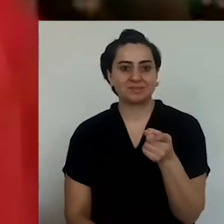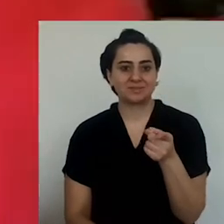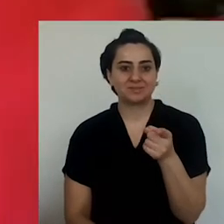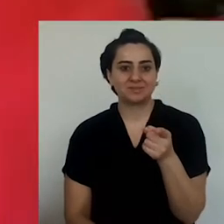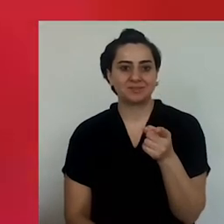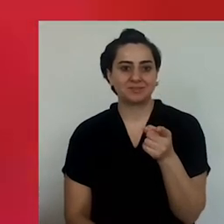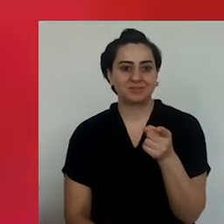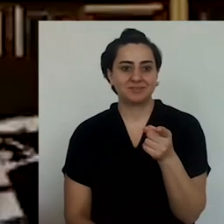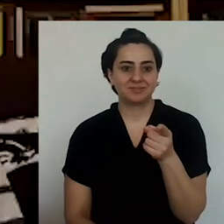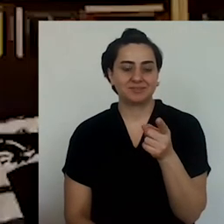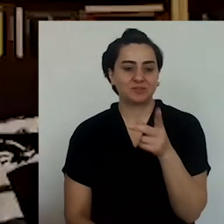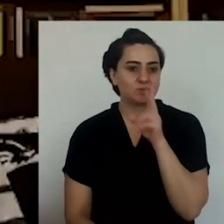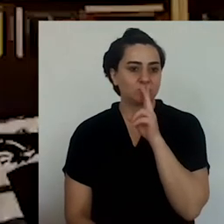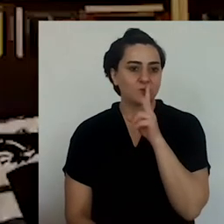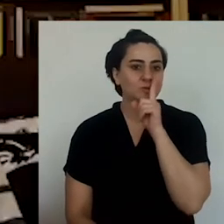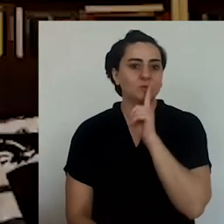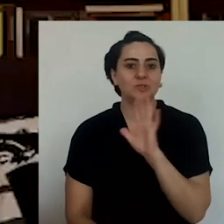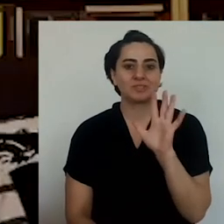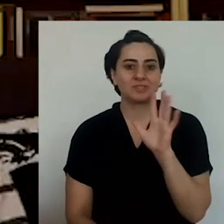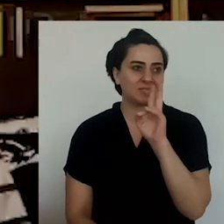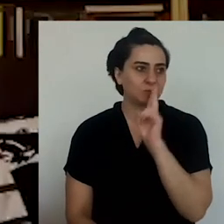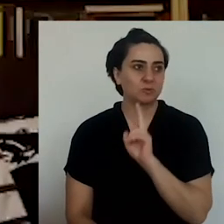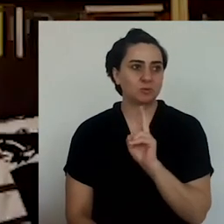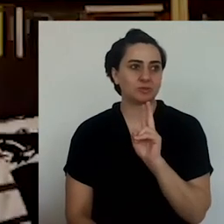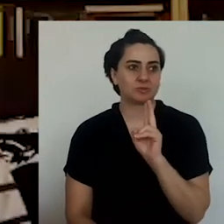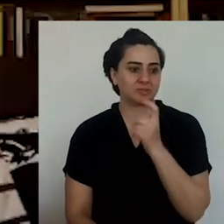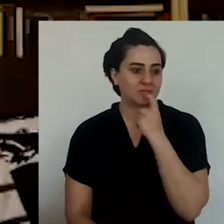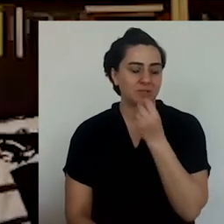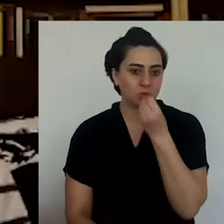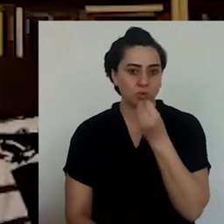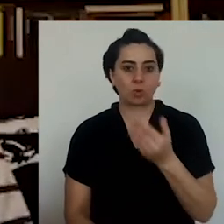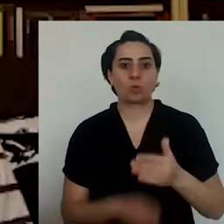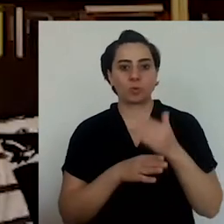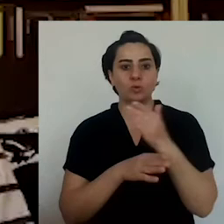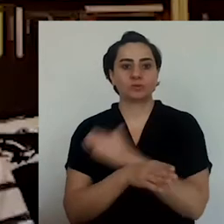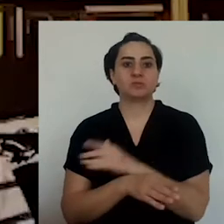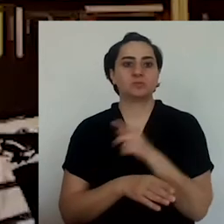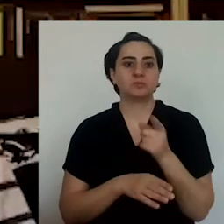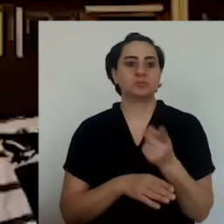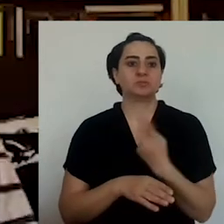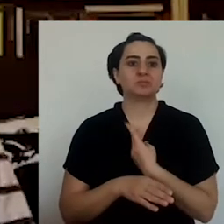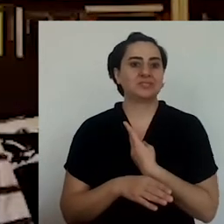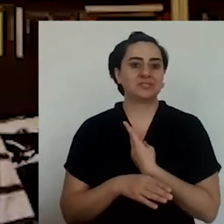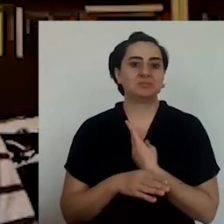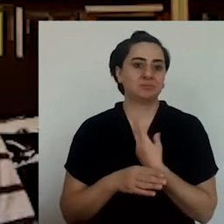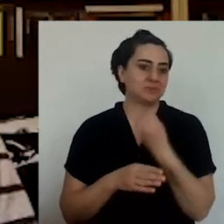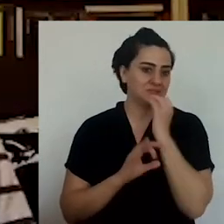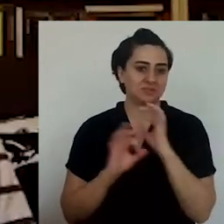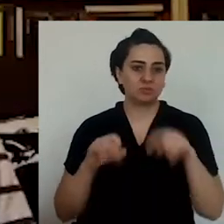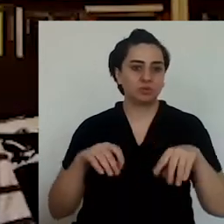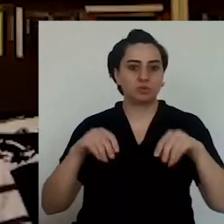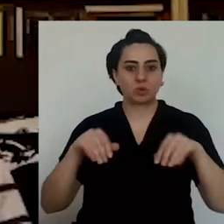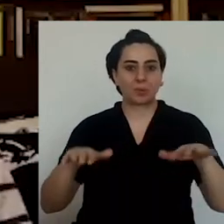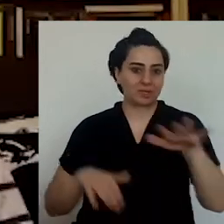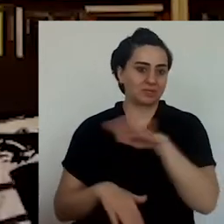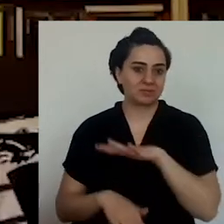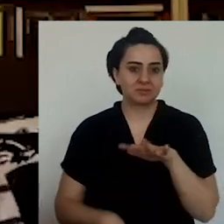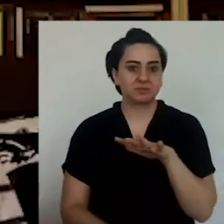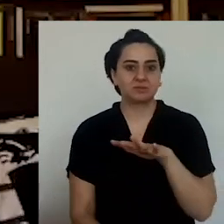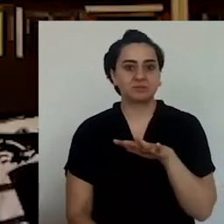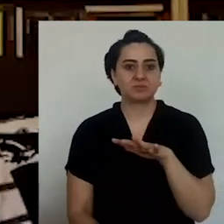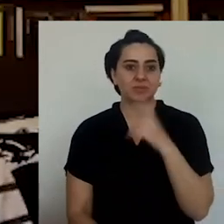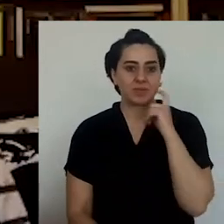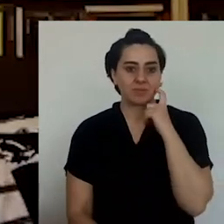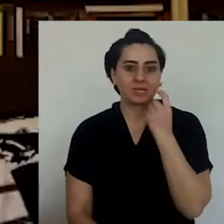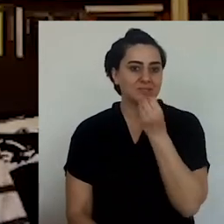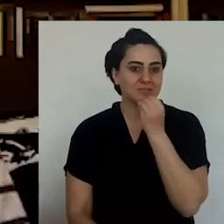nonsensical as a matter of fact. And the evidence for that is potato. We've just been eating potato, for